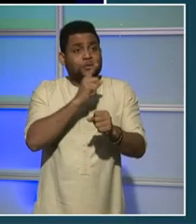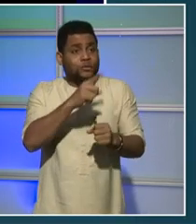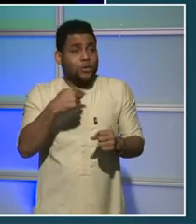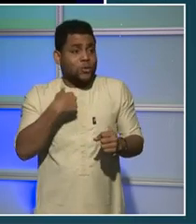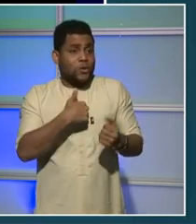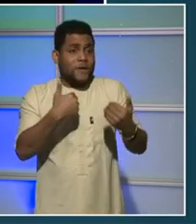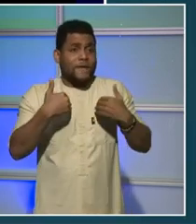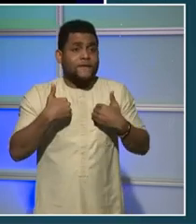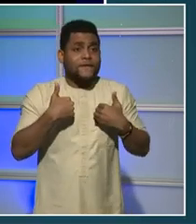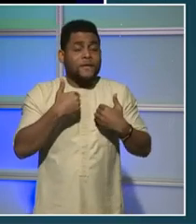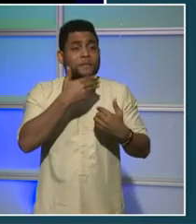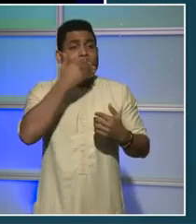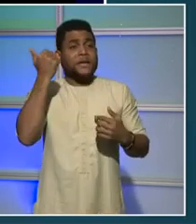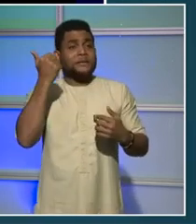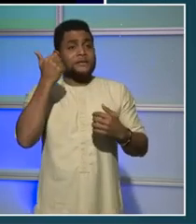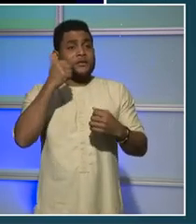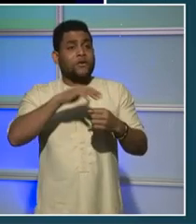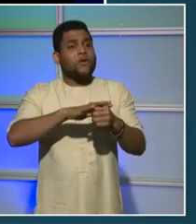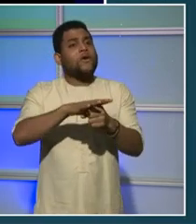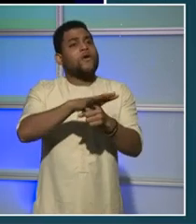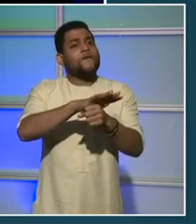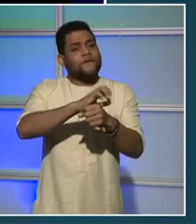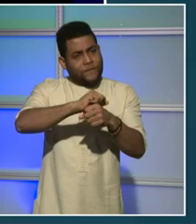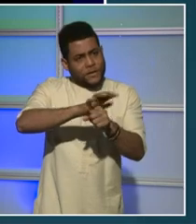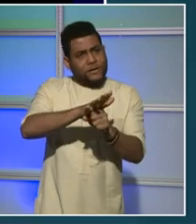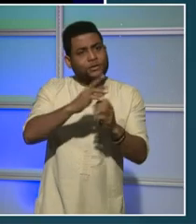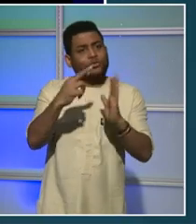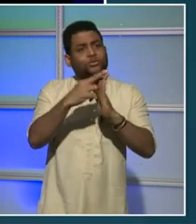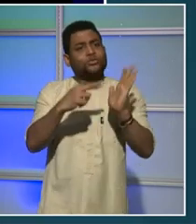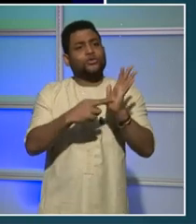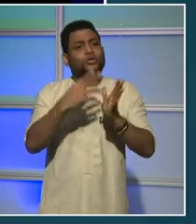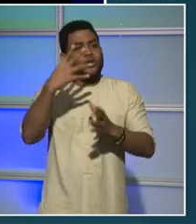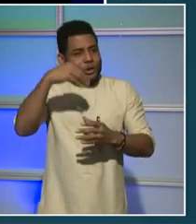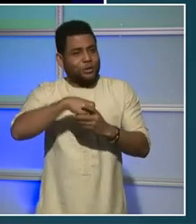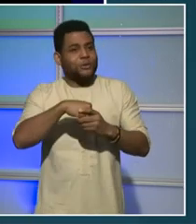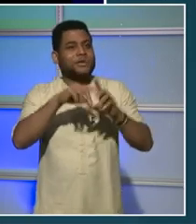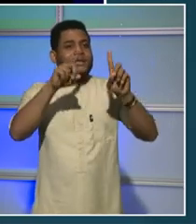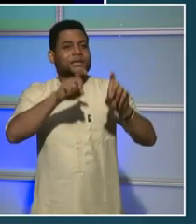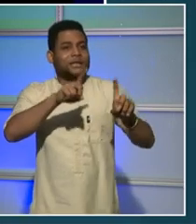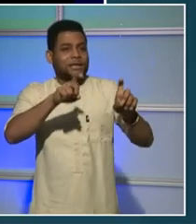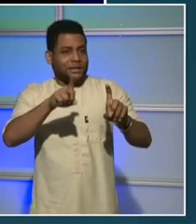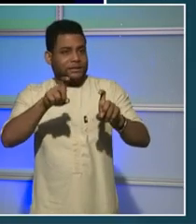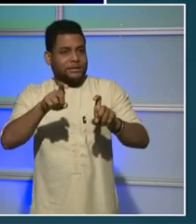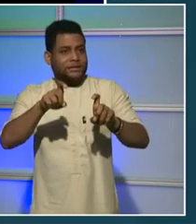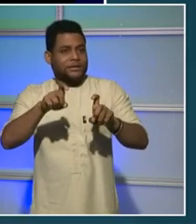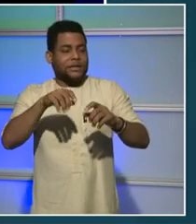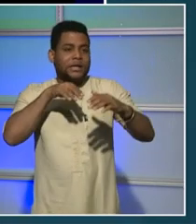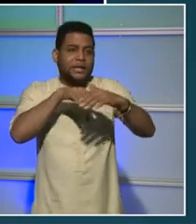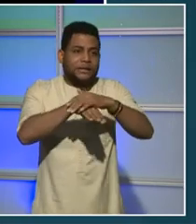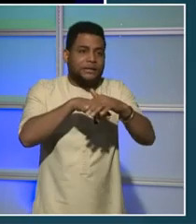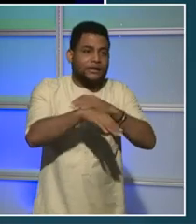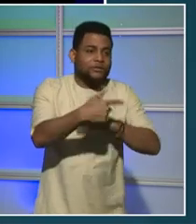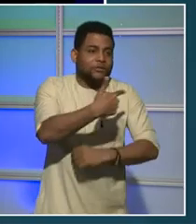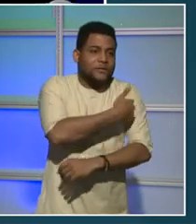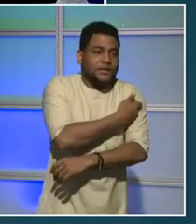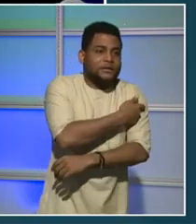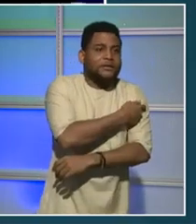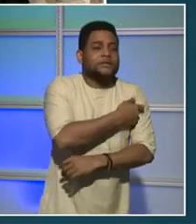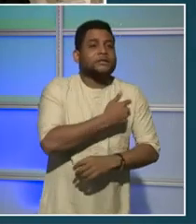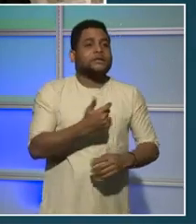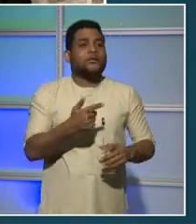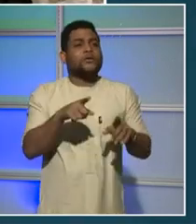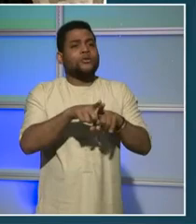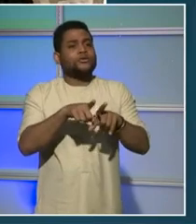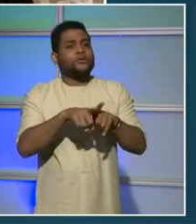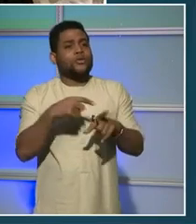including testing and access to vaccination and, of course, fair compensation. We